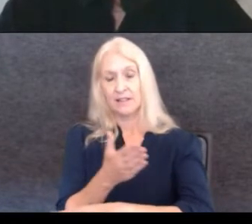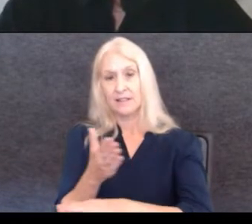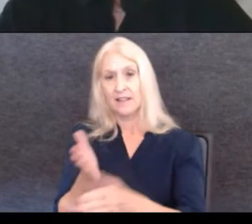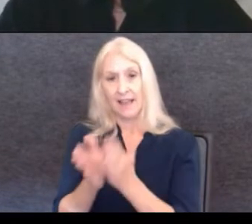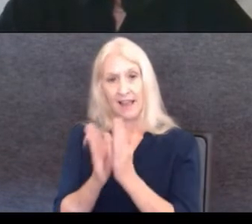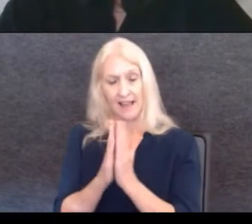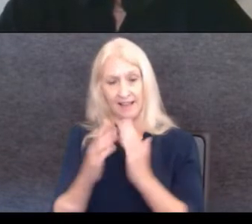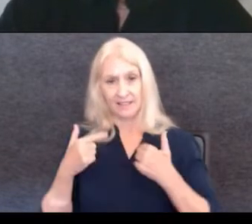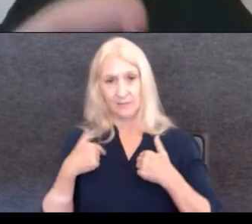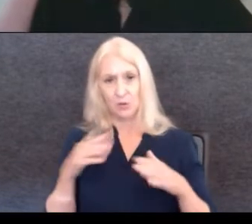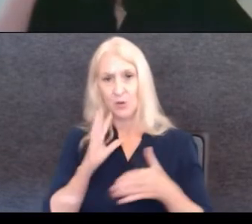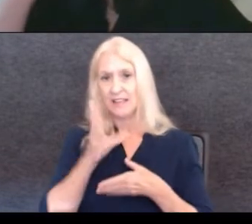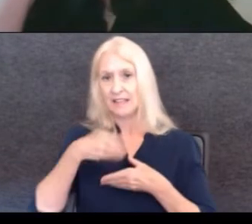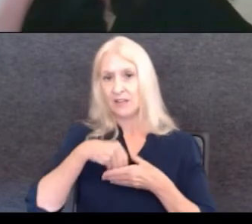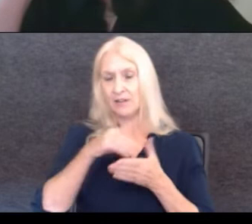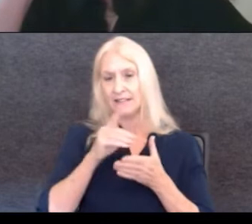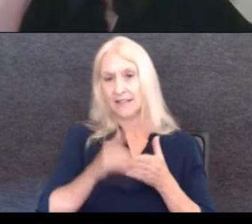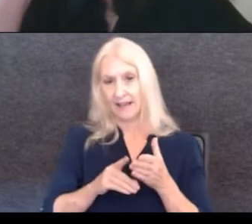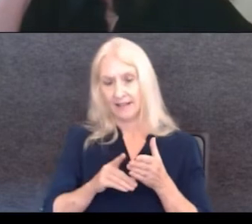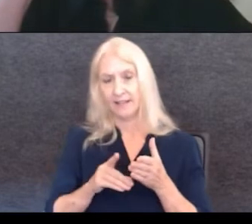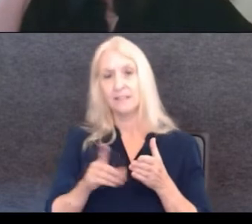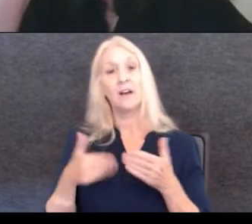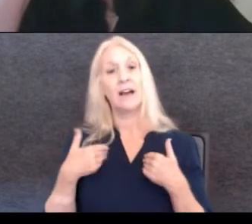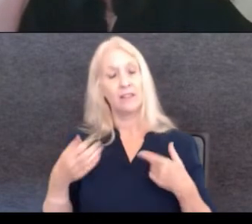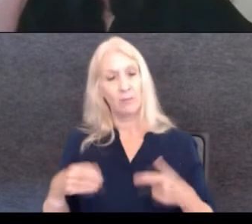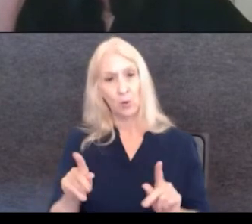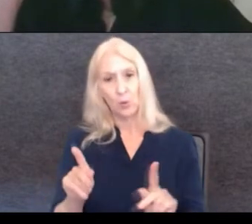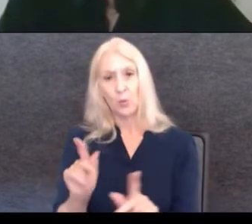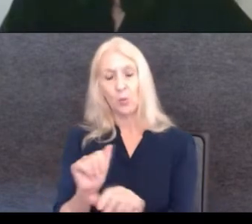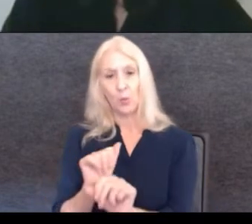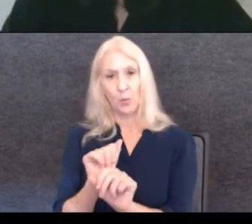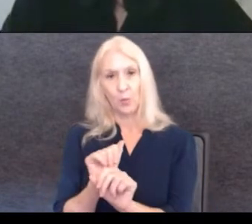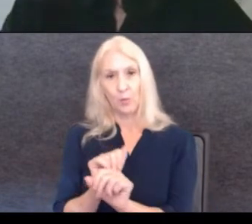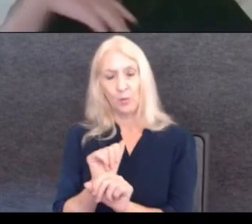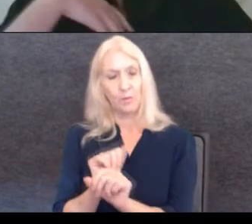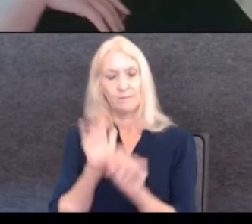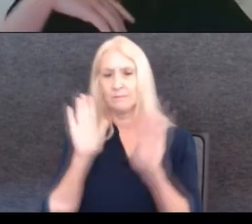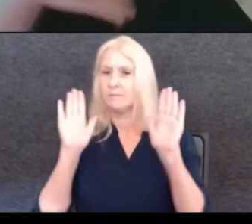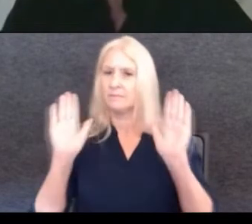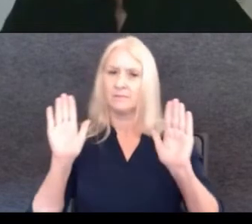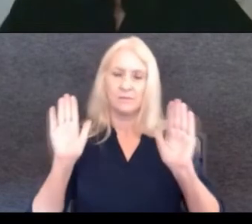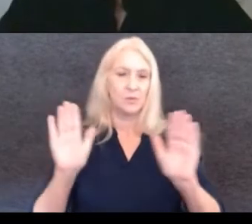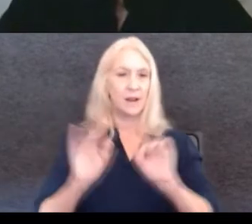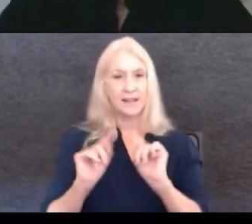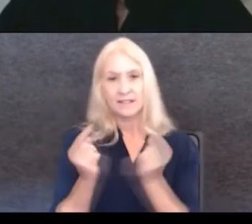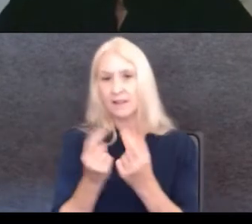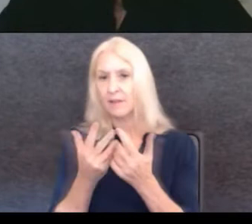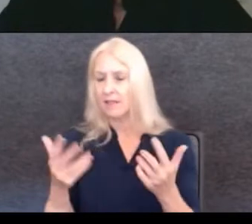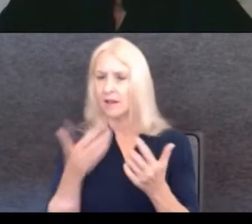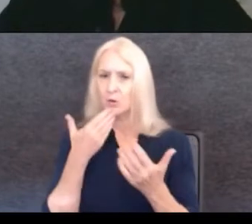interior design and I had the opportunity to work with, a great team with, uh, very talented